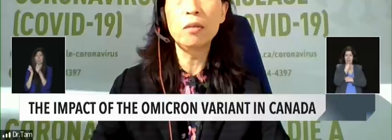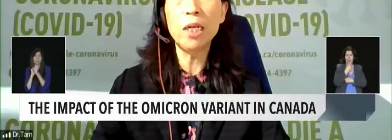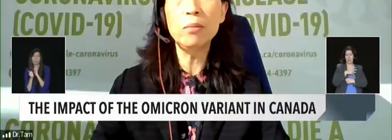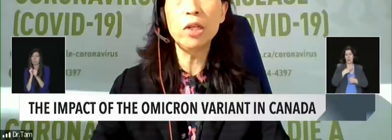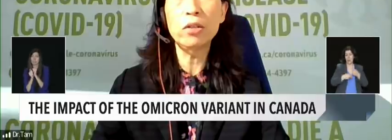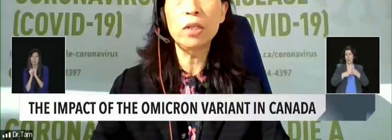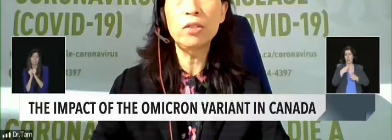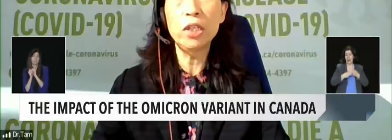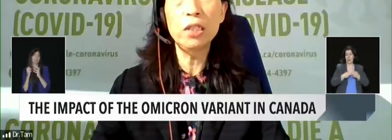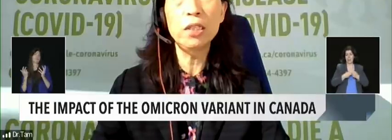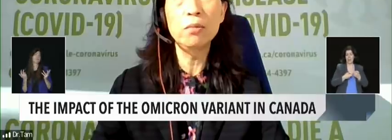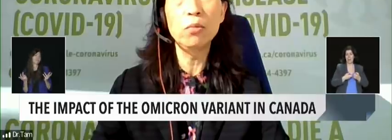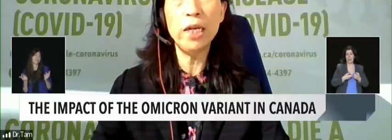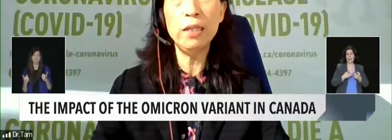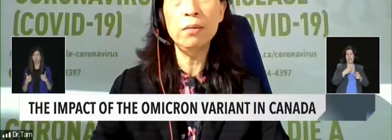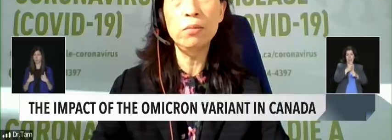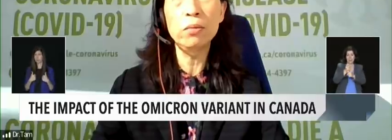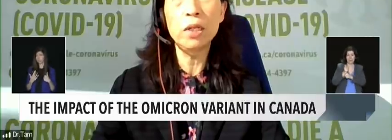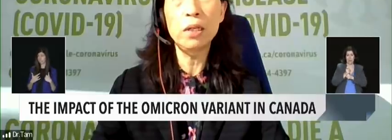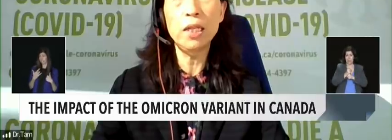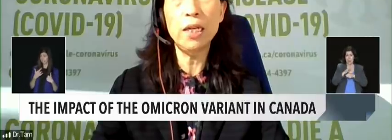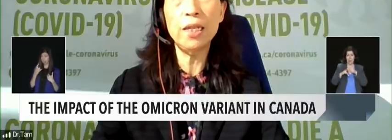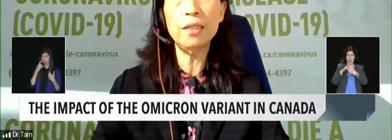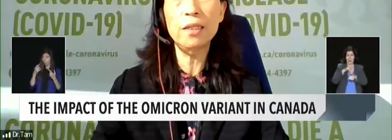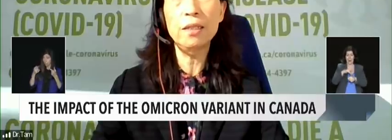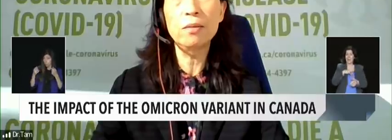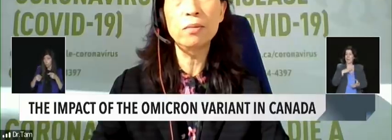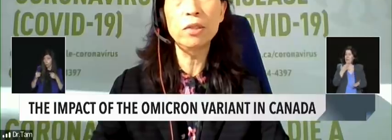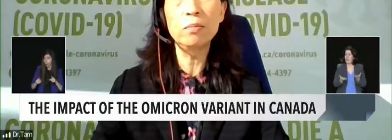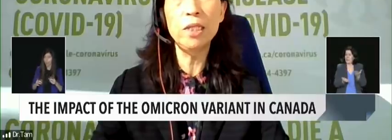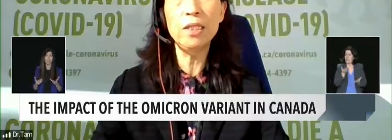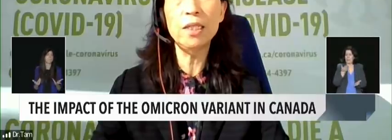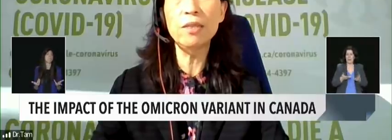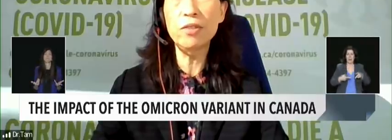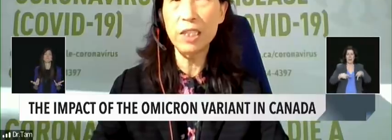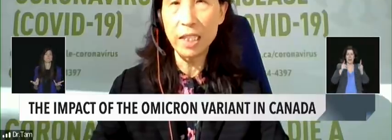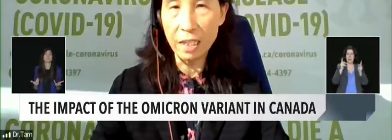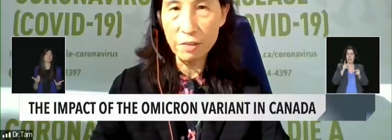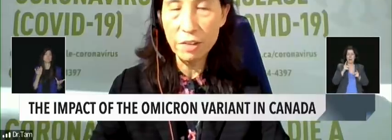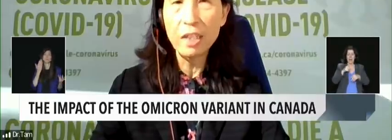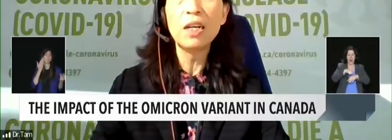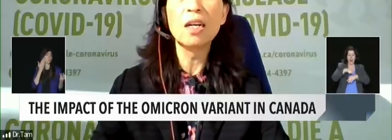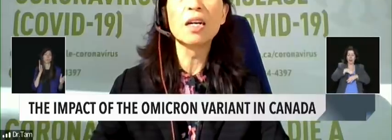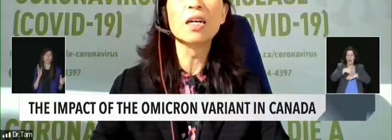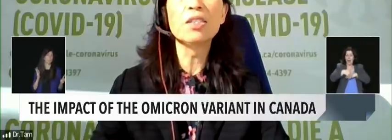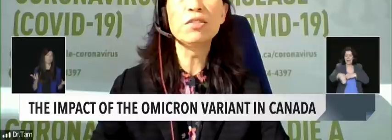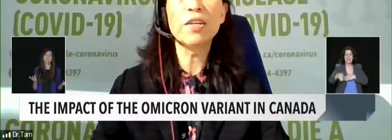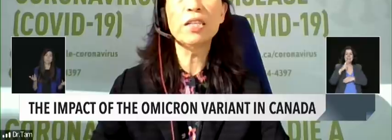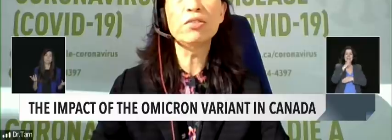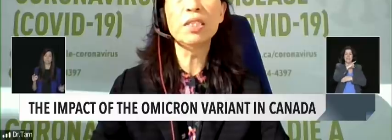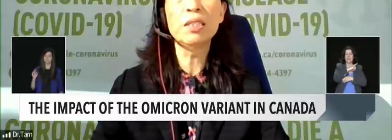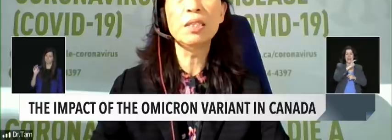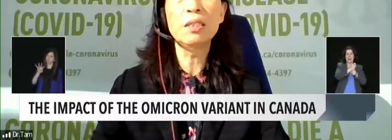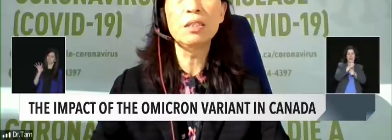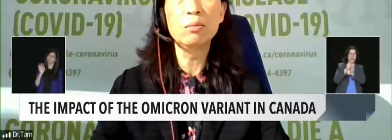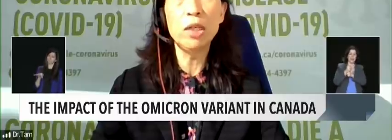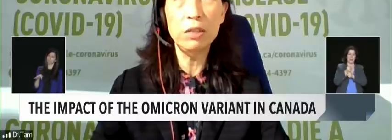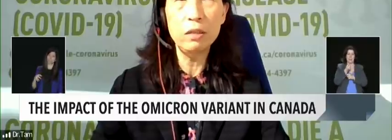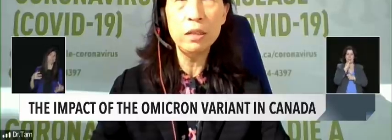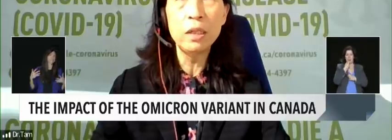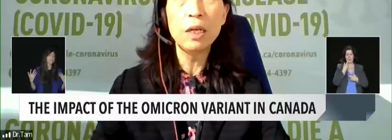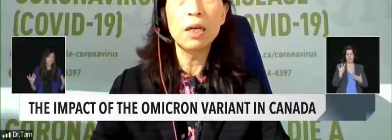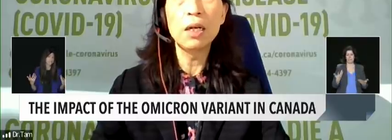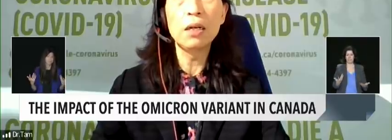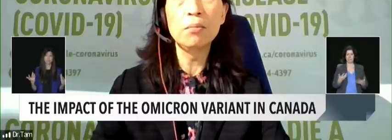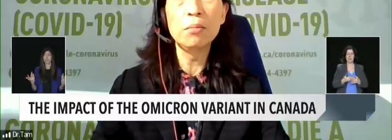I'm not certain when that would be significant enough to factor into the